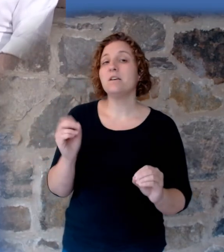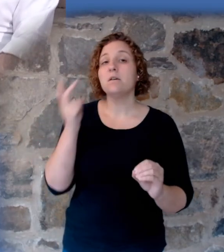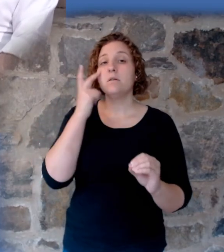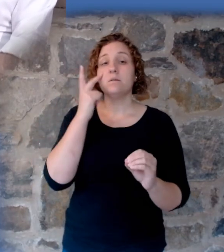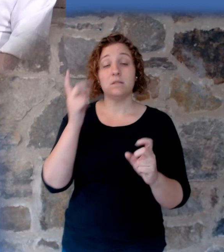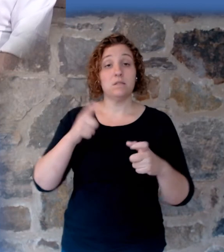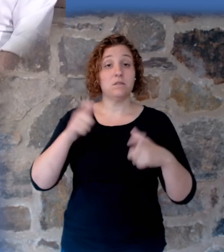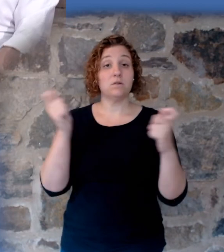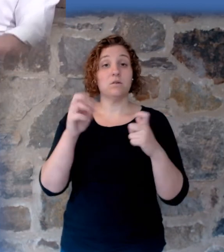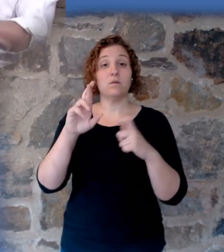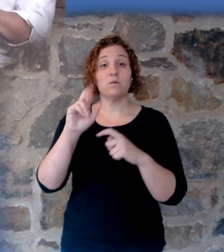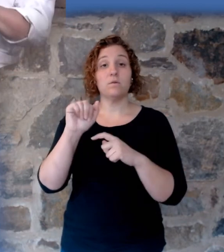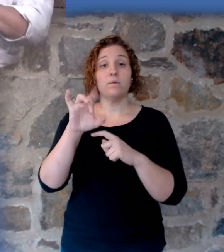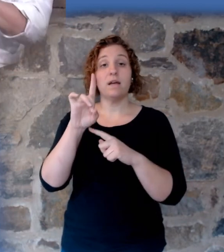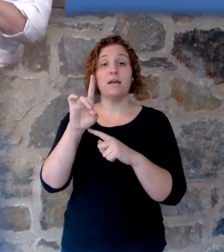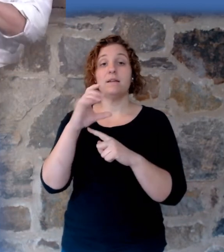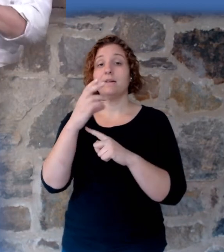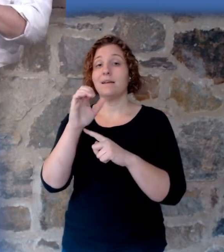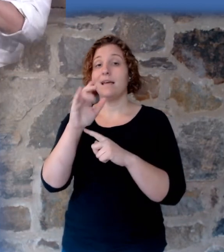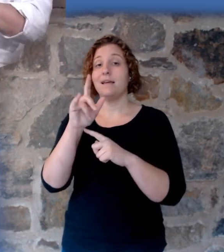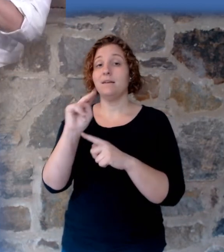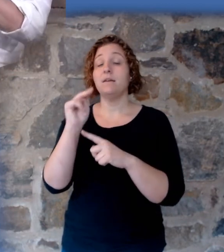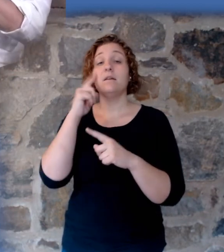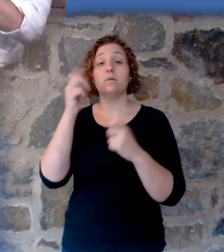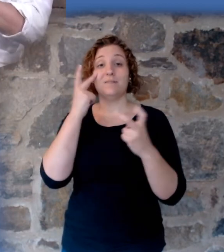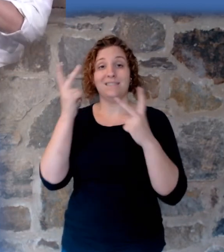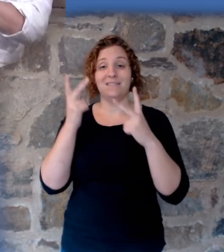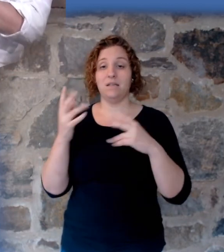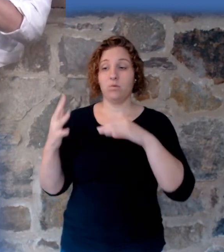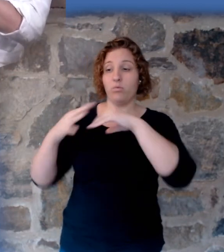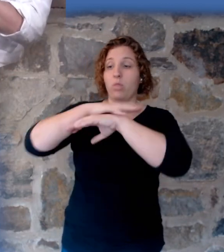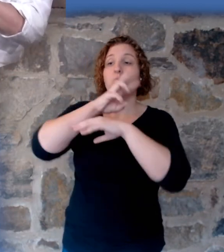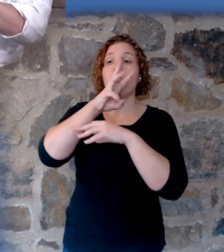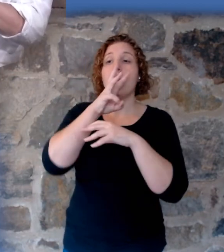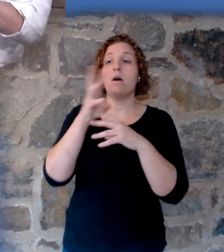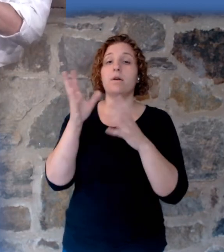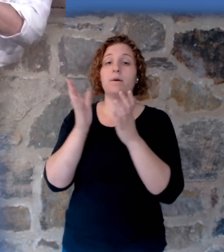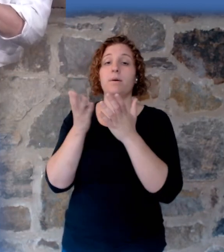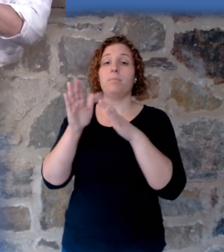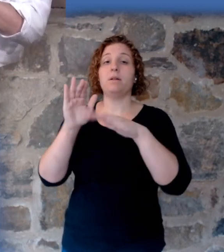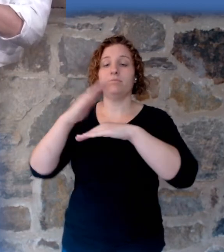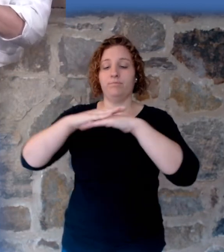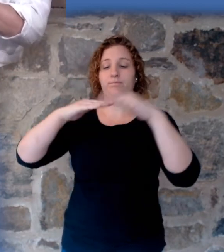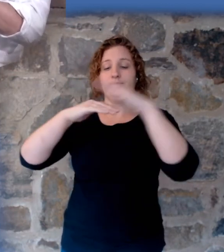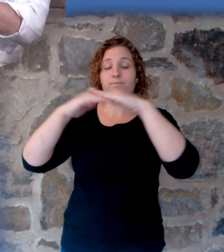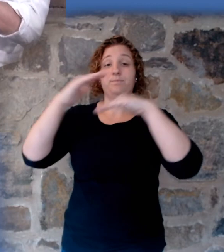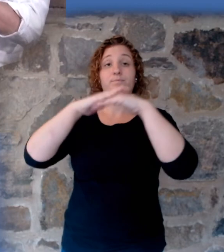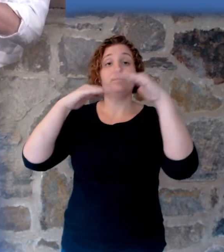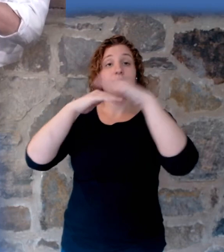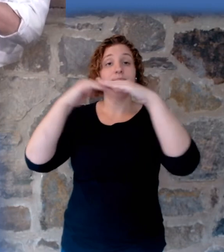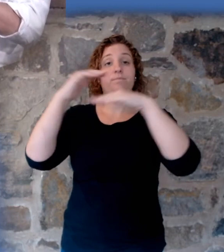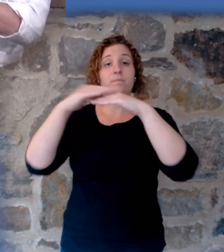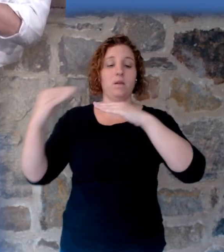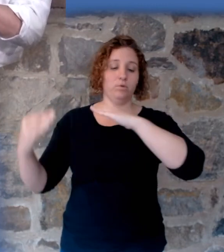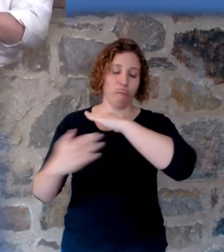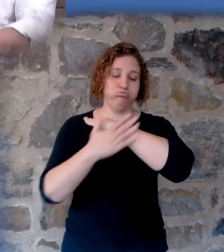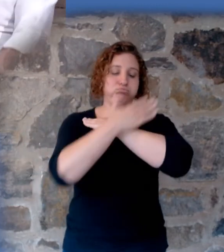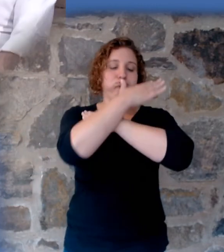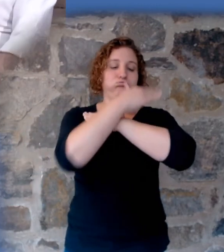best example is it was covered with water, it formed quickly and there was no time to erode between the layers. It was wave after wave after wave of the flood.